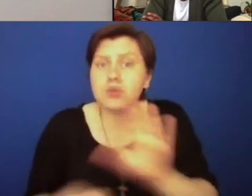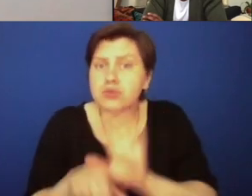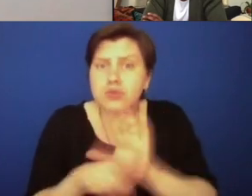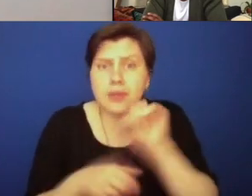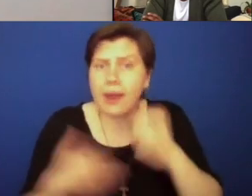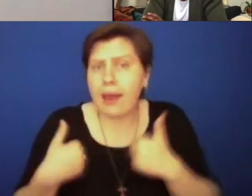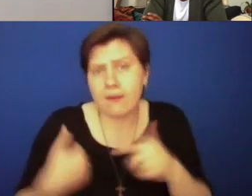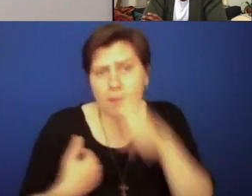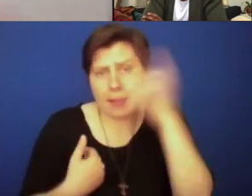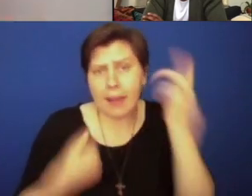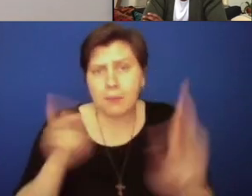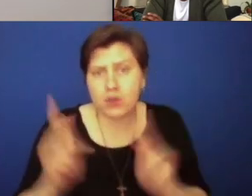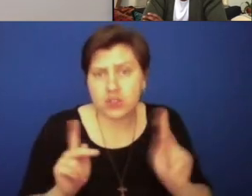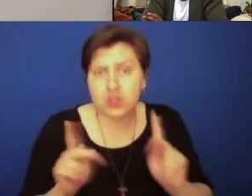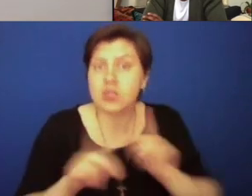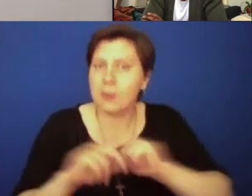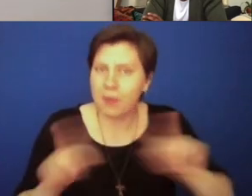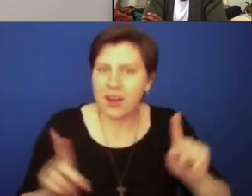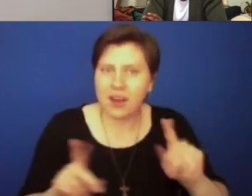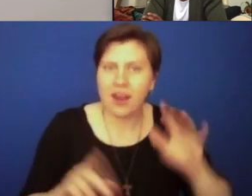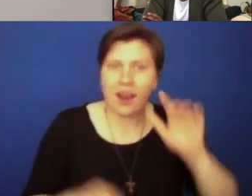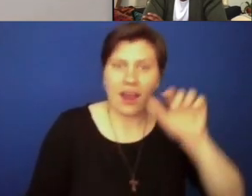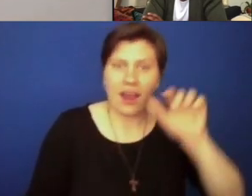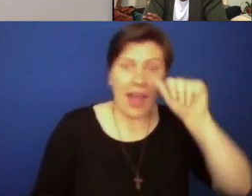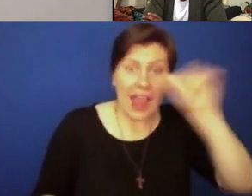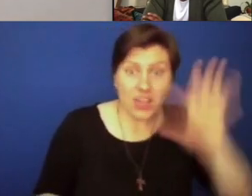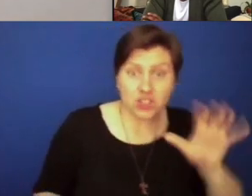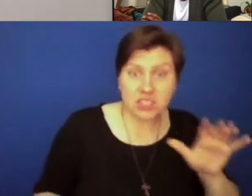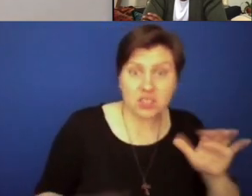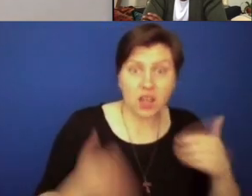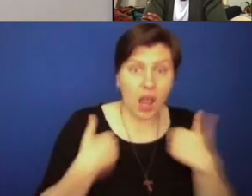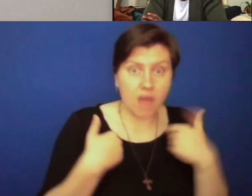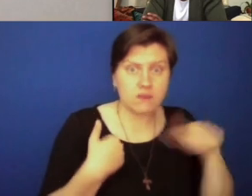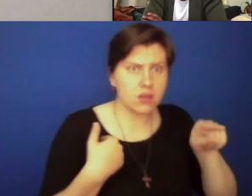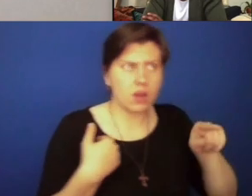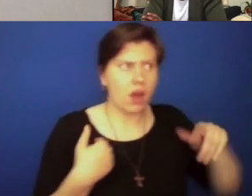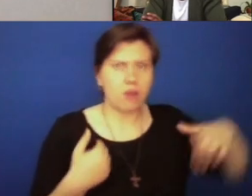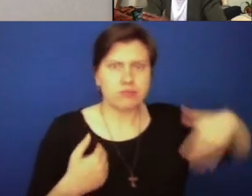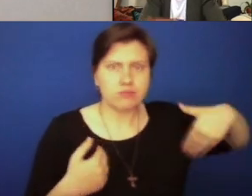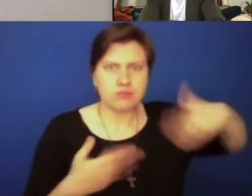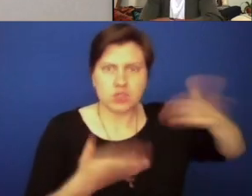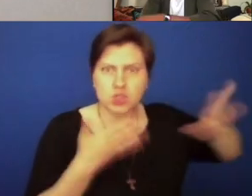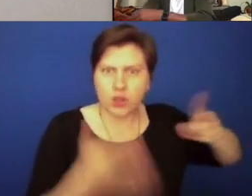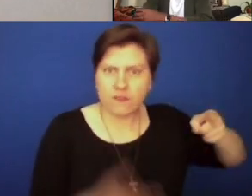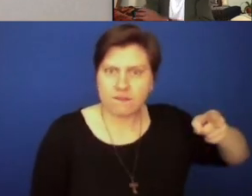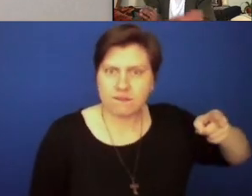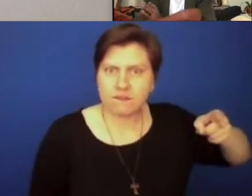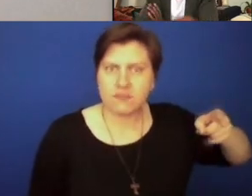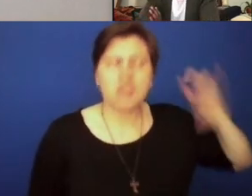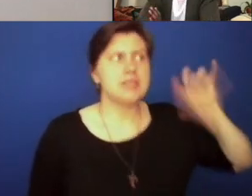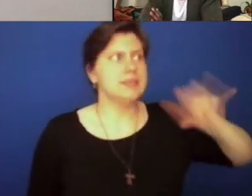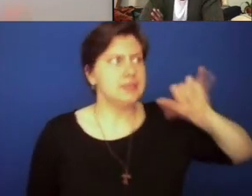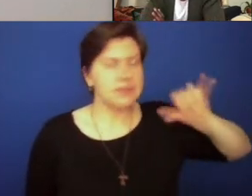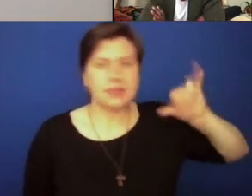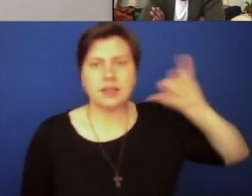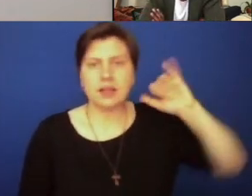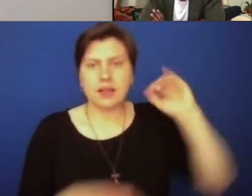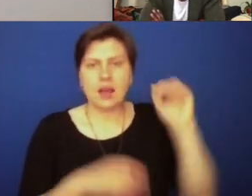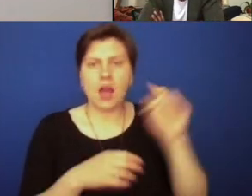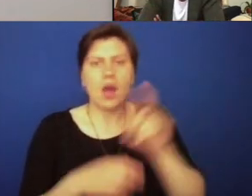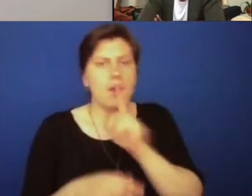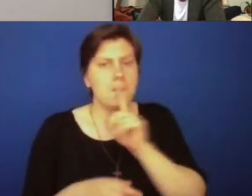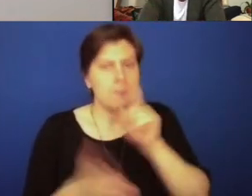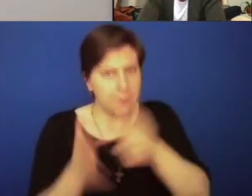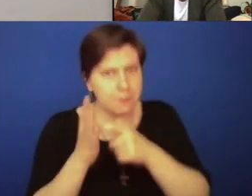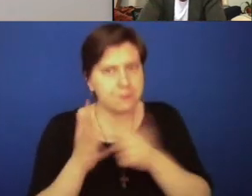not have Black parishioners, but you might have a high Asian population that goes unspoken to unserved, making sure that you're seeing